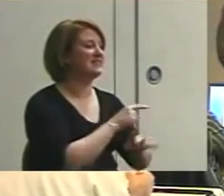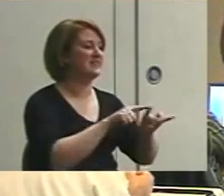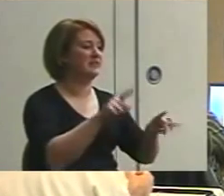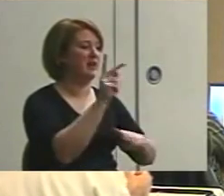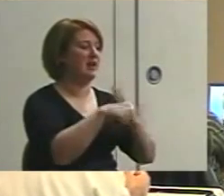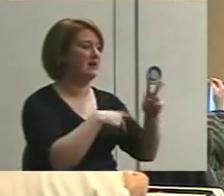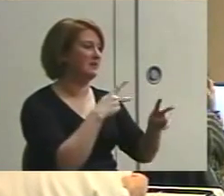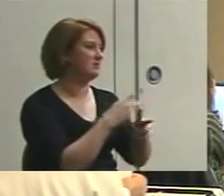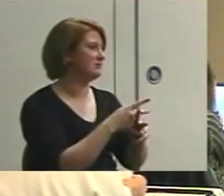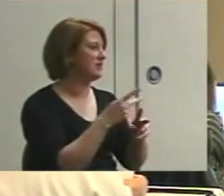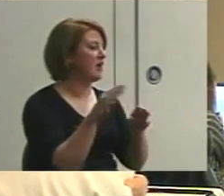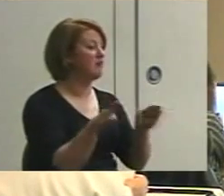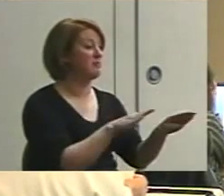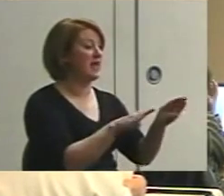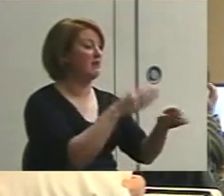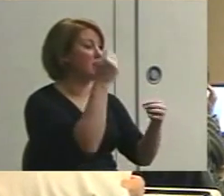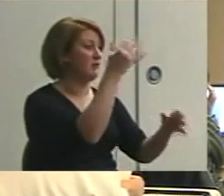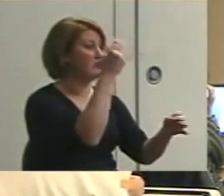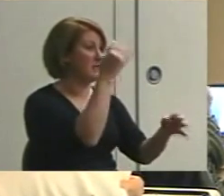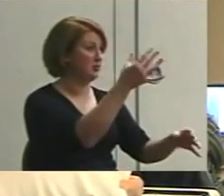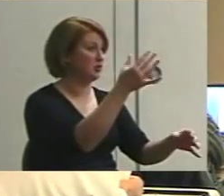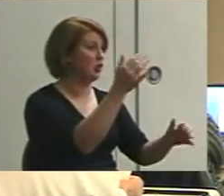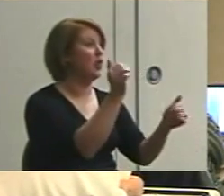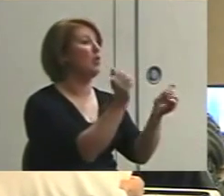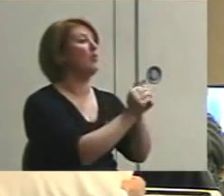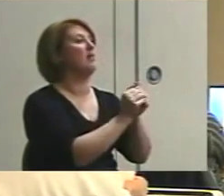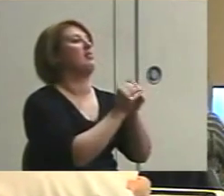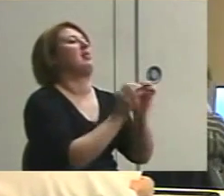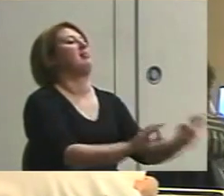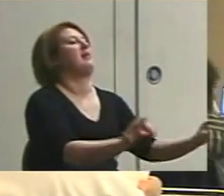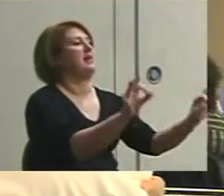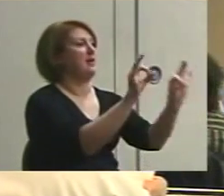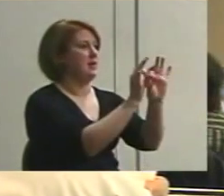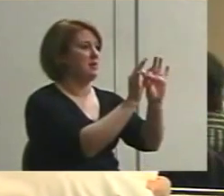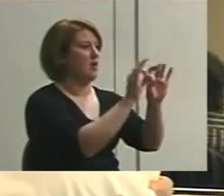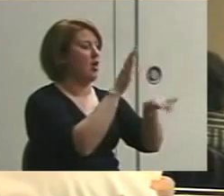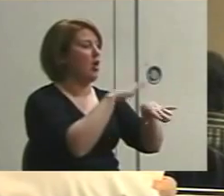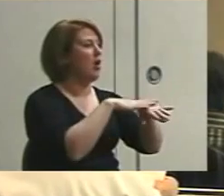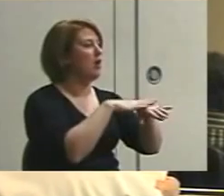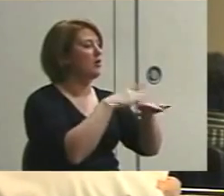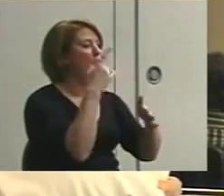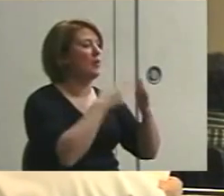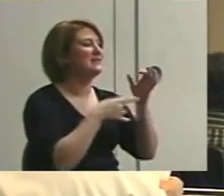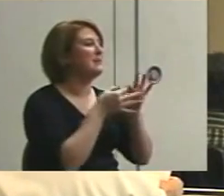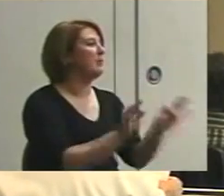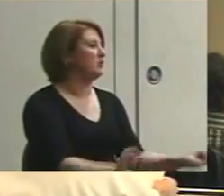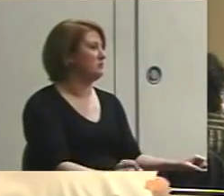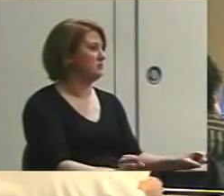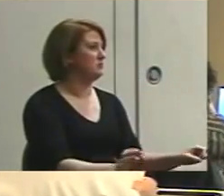kinds of behavior information, with the key being on what would be simple.